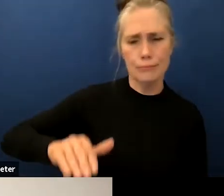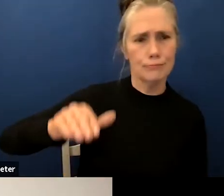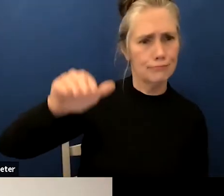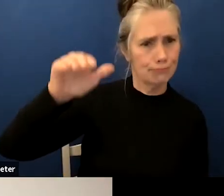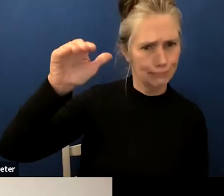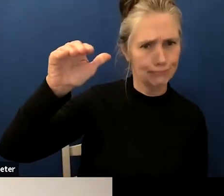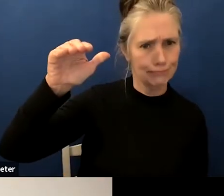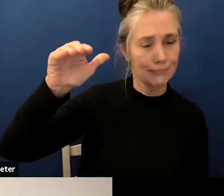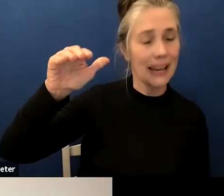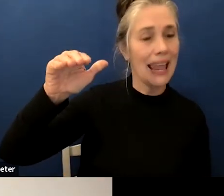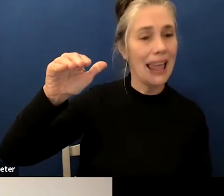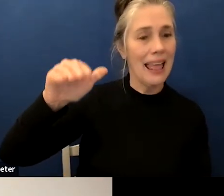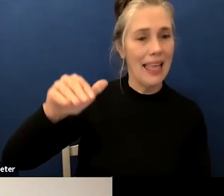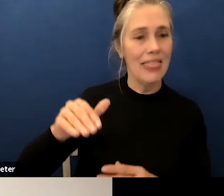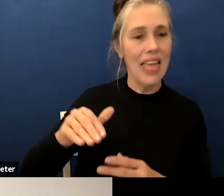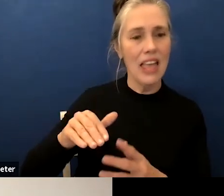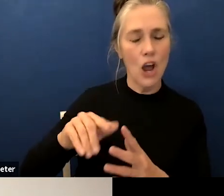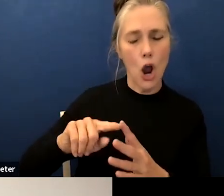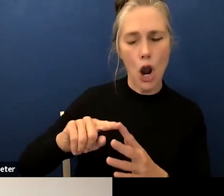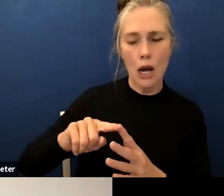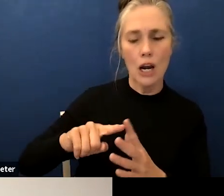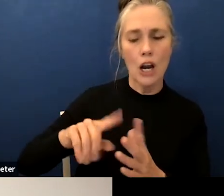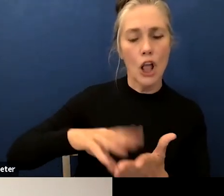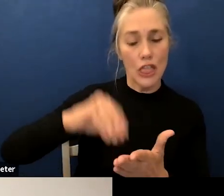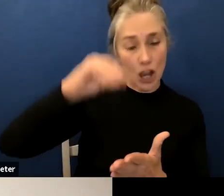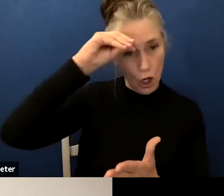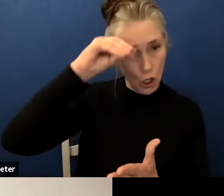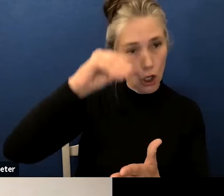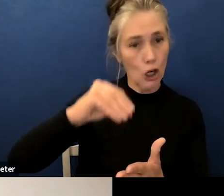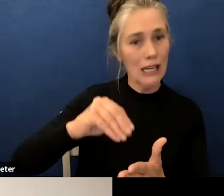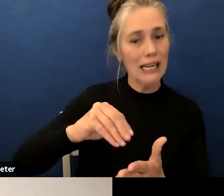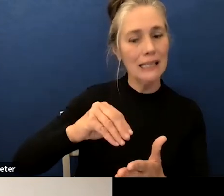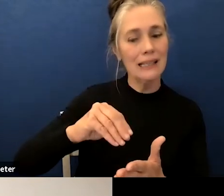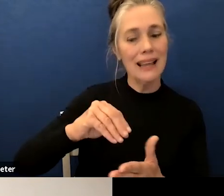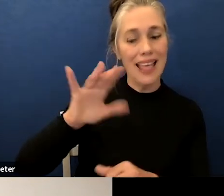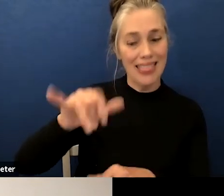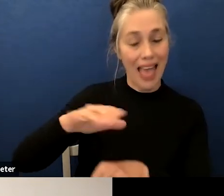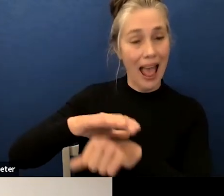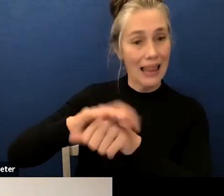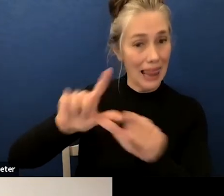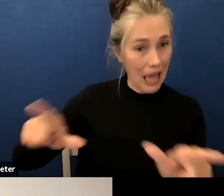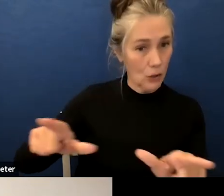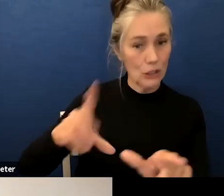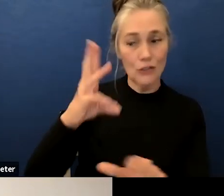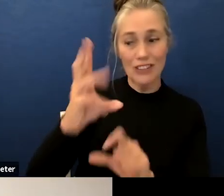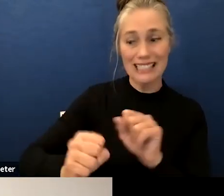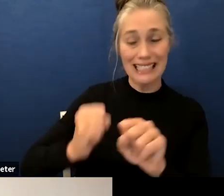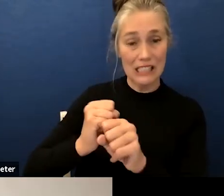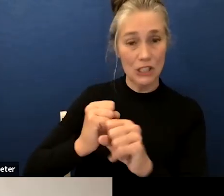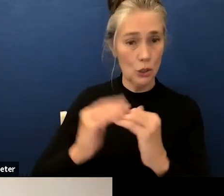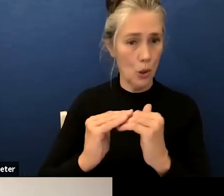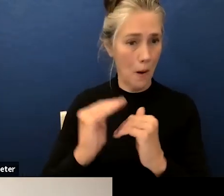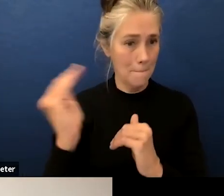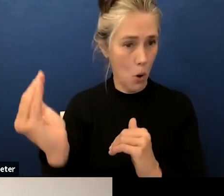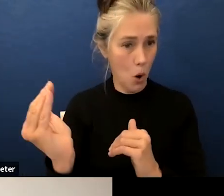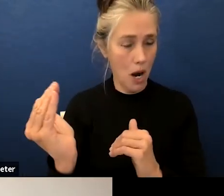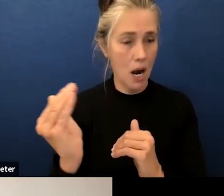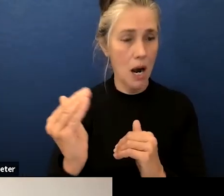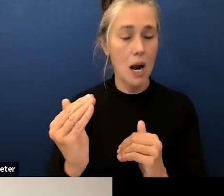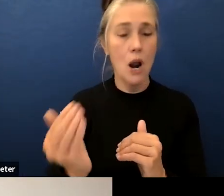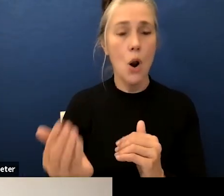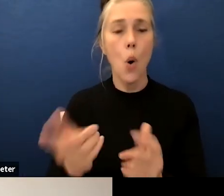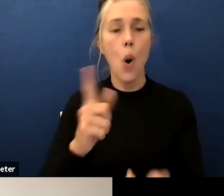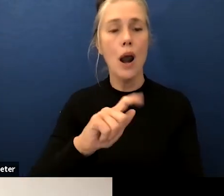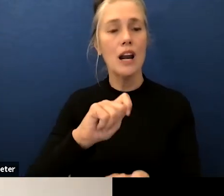emergent multilingual learning a language for six years or more and our reclassified fluent english